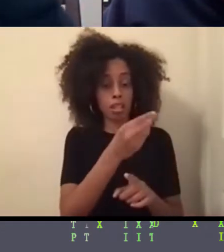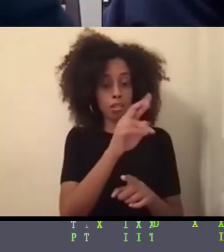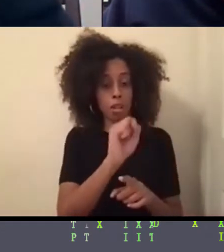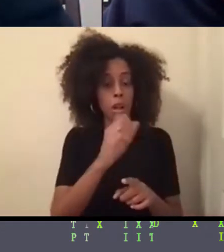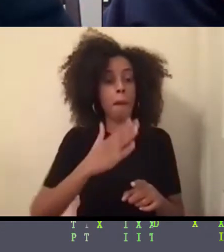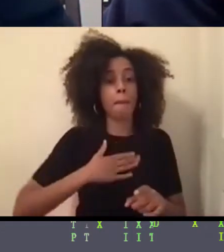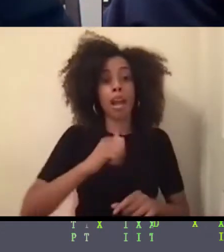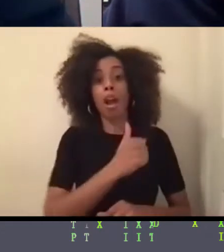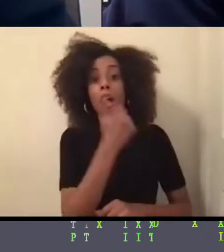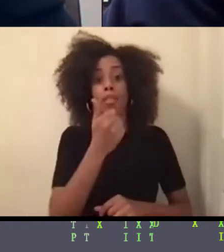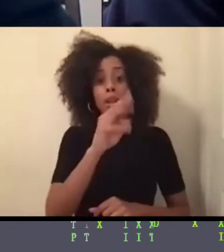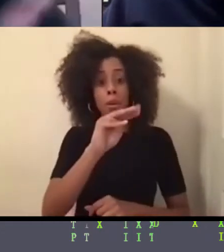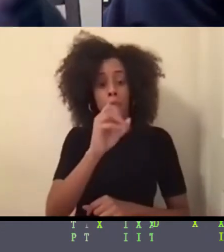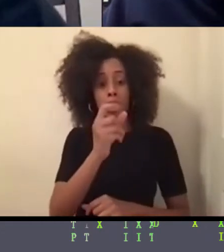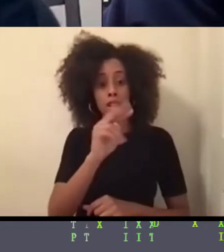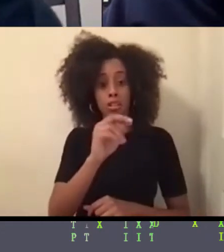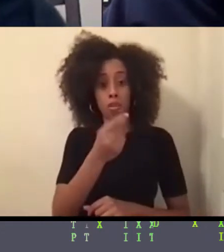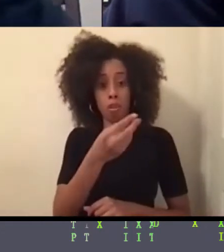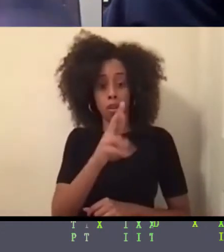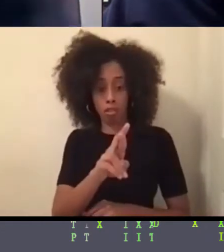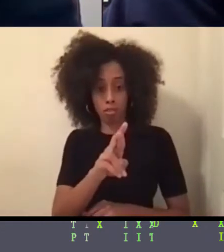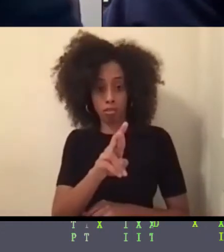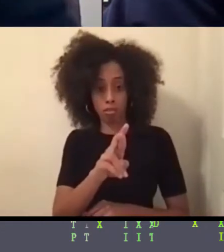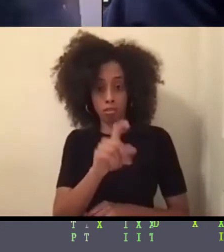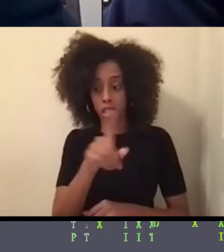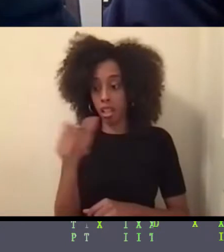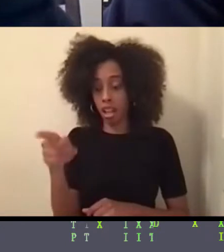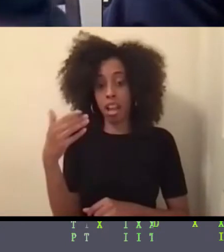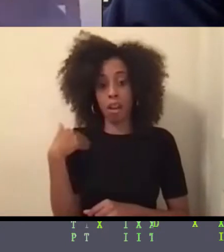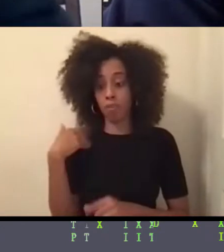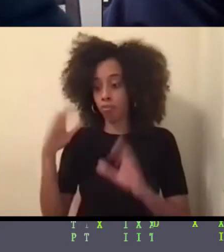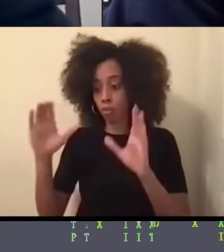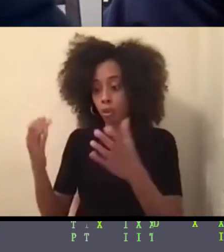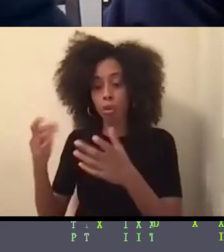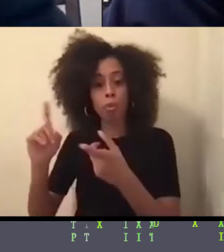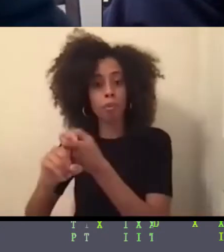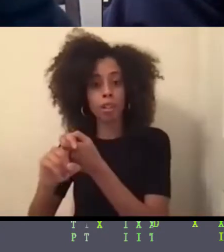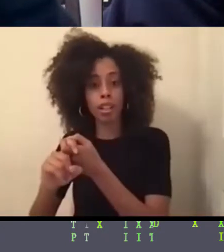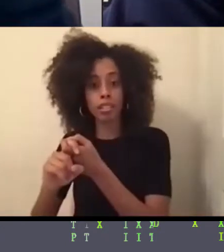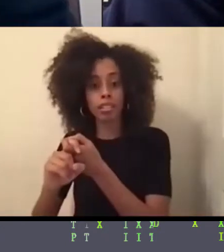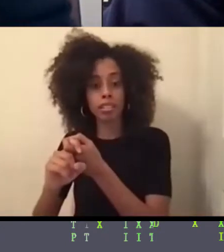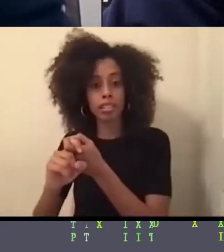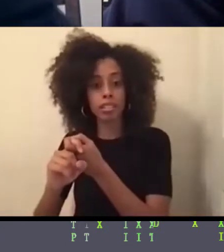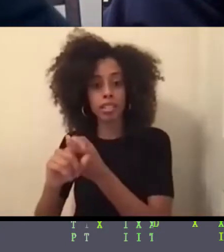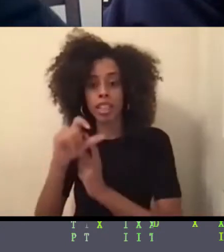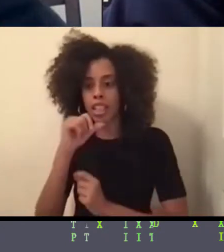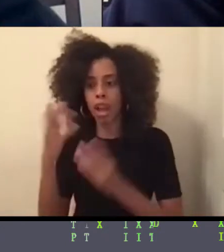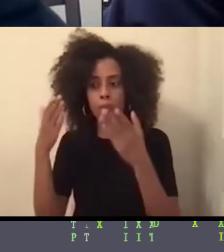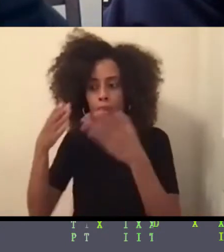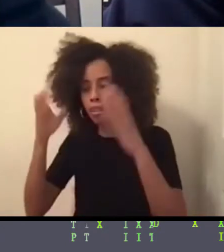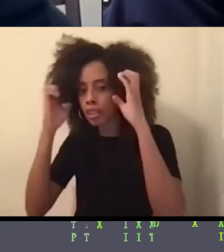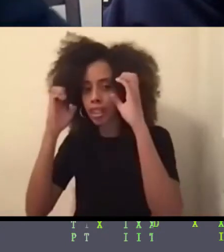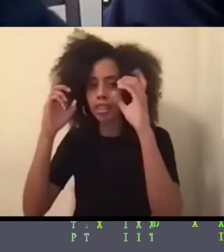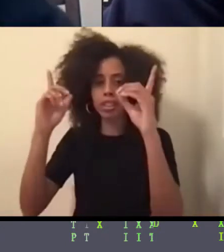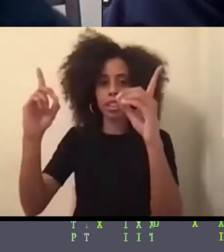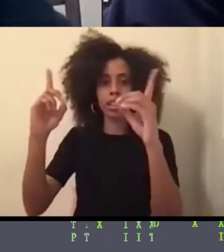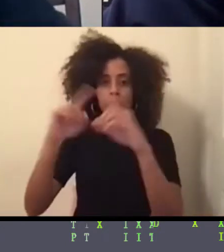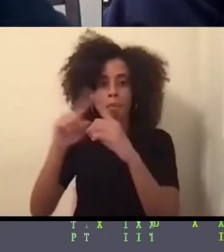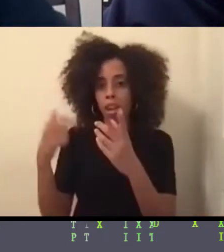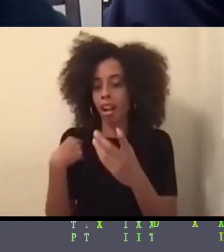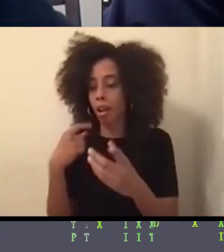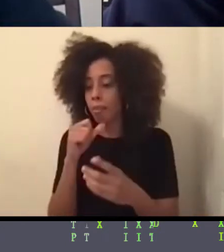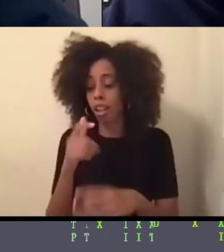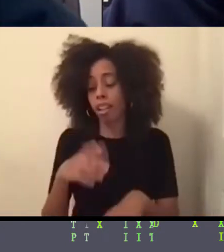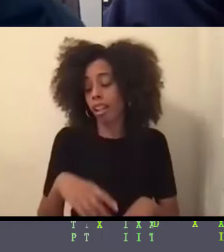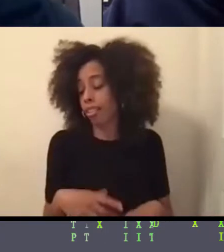my group of friends, right, that aren't academic, you know, anything that I'm like, I, let me tell y'all what happened.